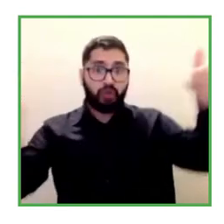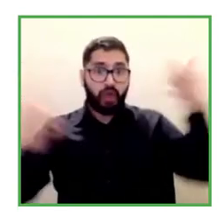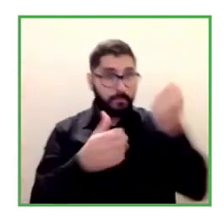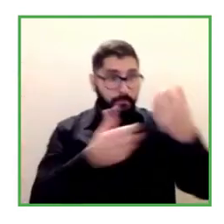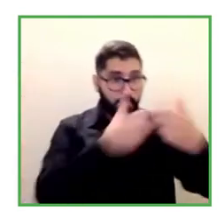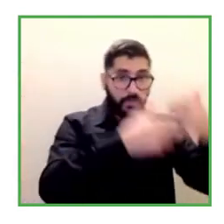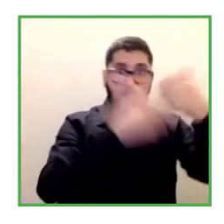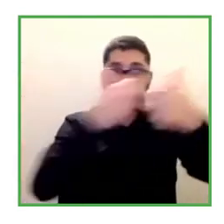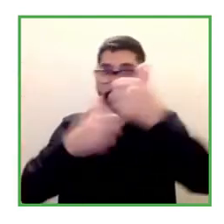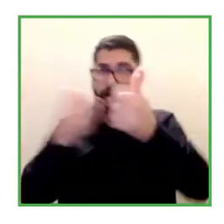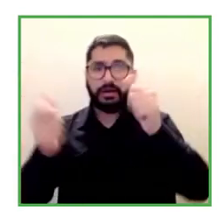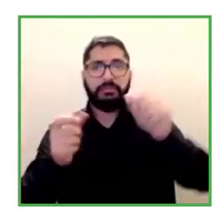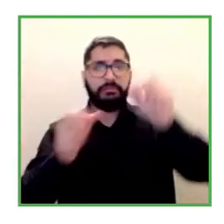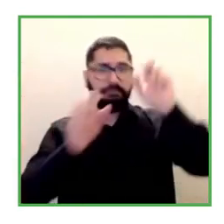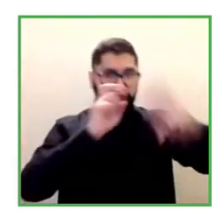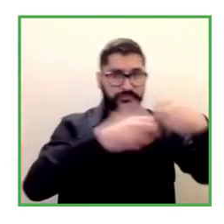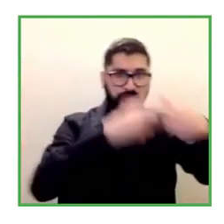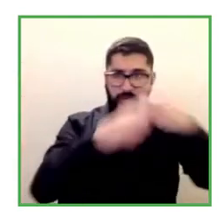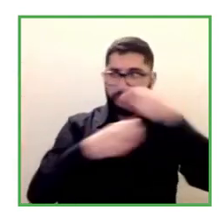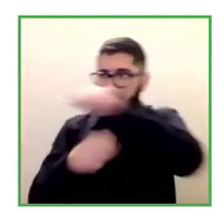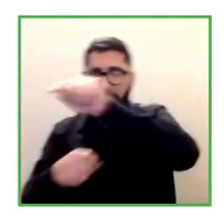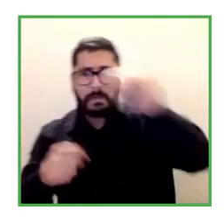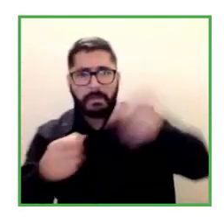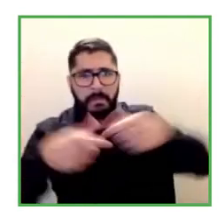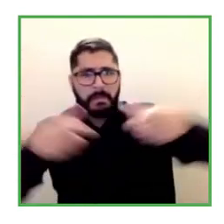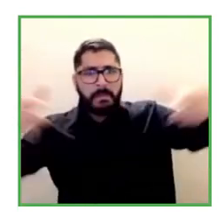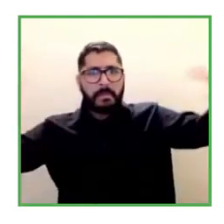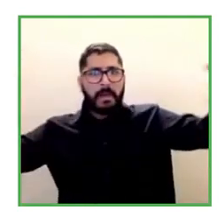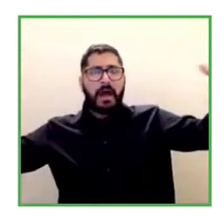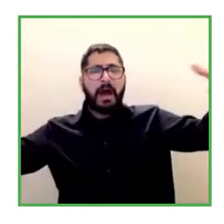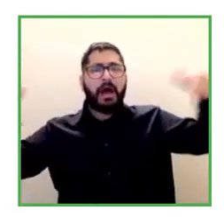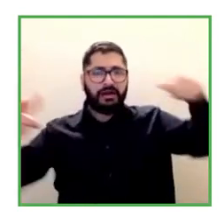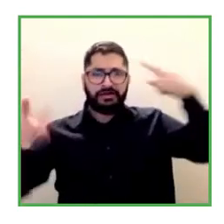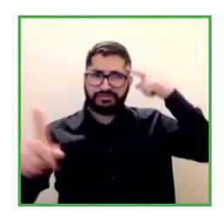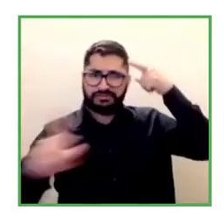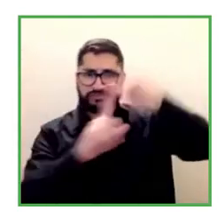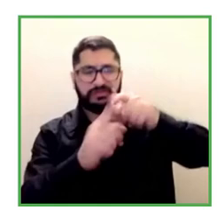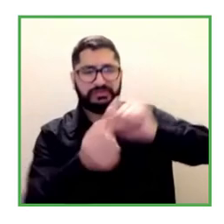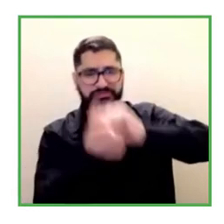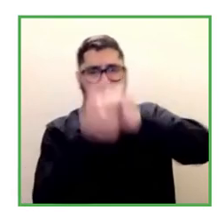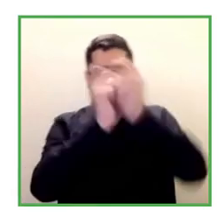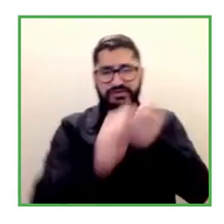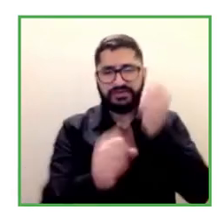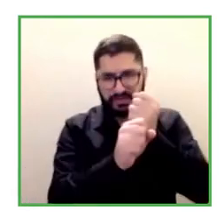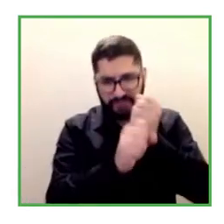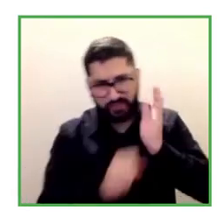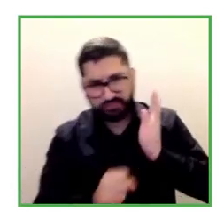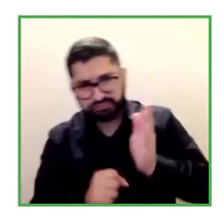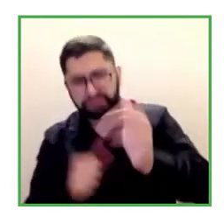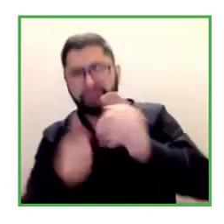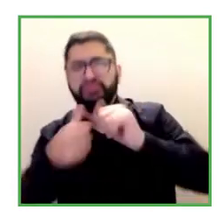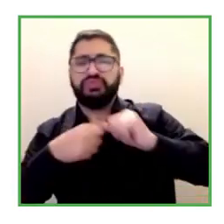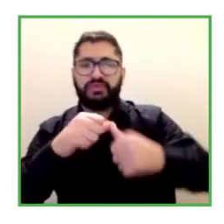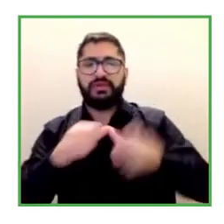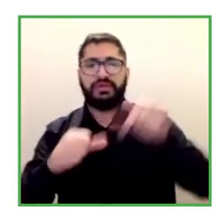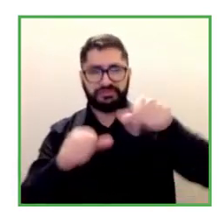to achieve the sustainability in time in that work that has been so difficult to achieve